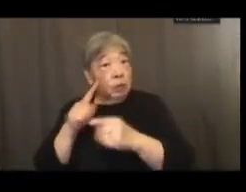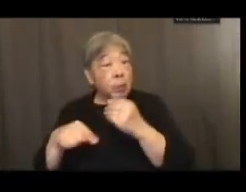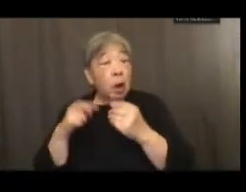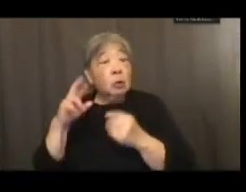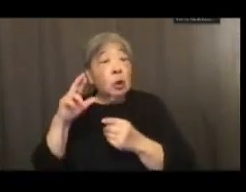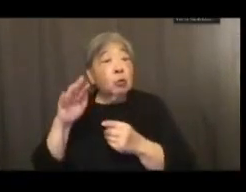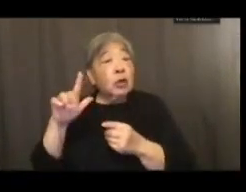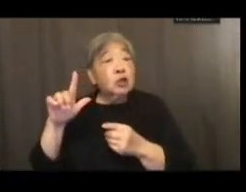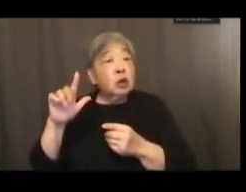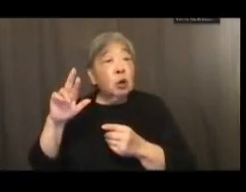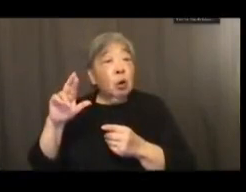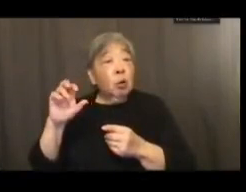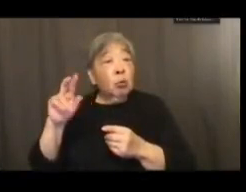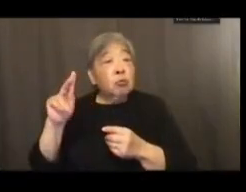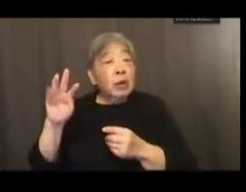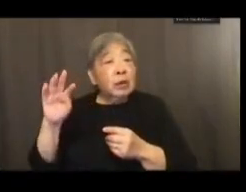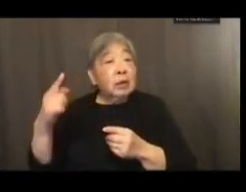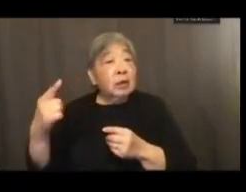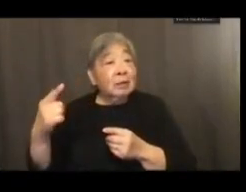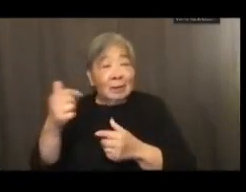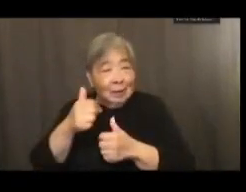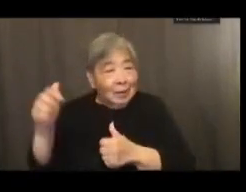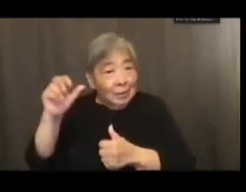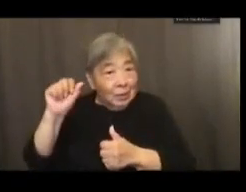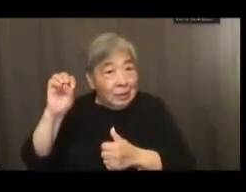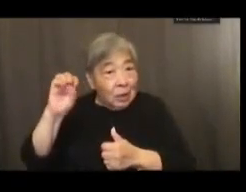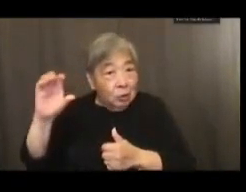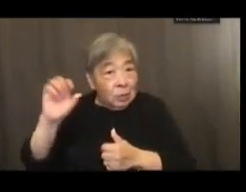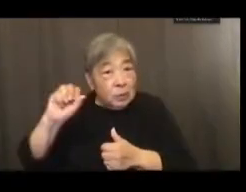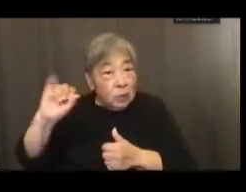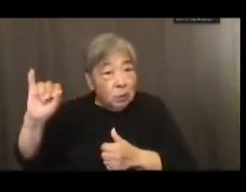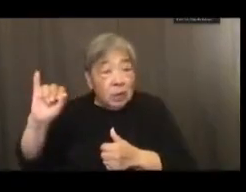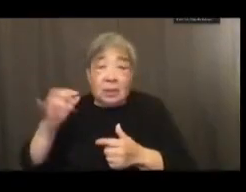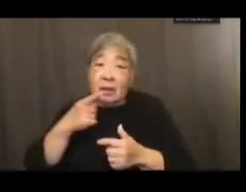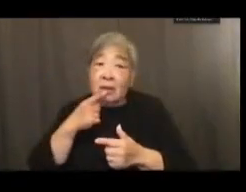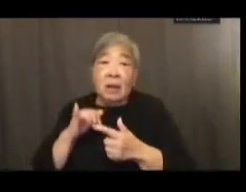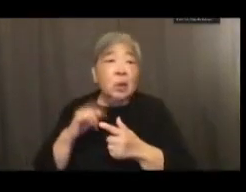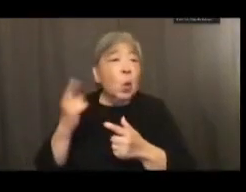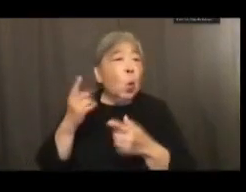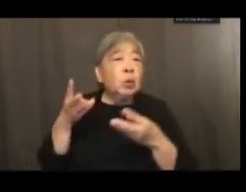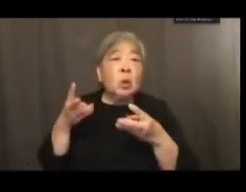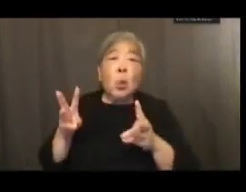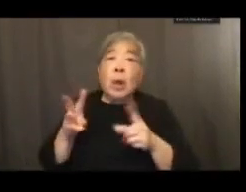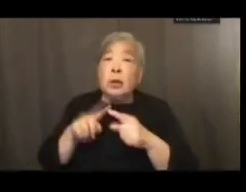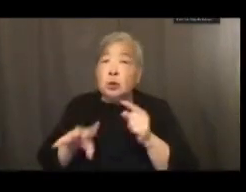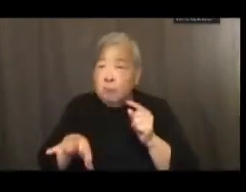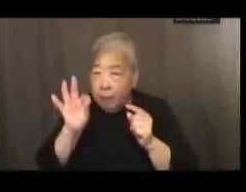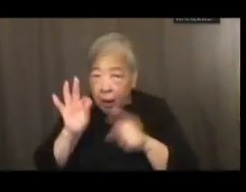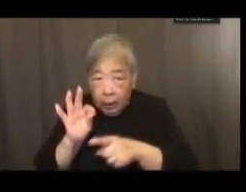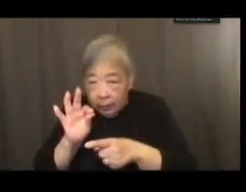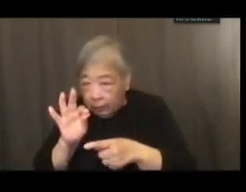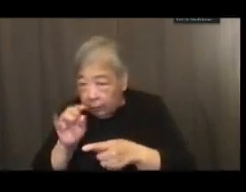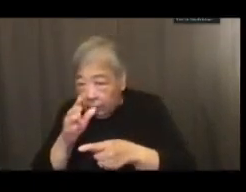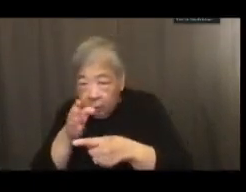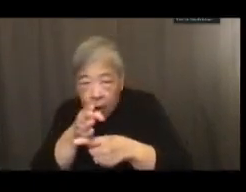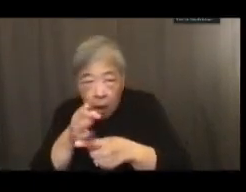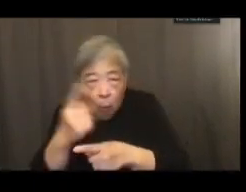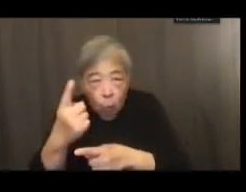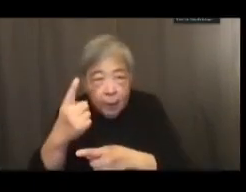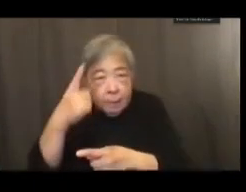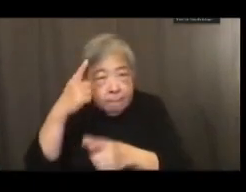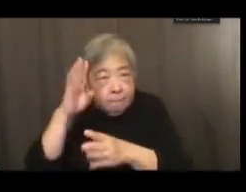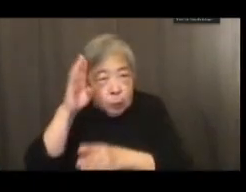Secretary Bunch concluded that the only way to find a shared future was to engage